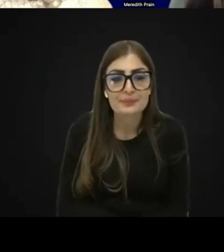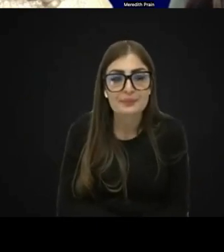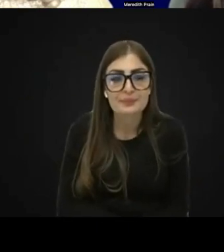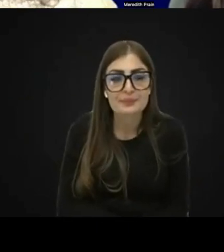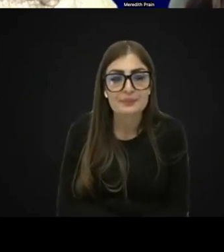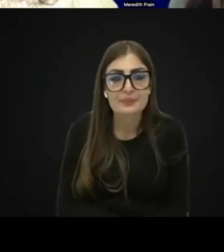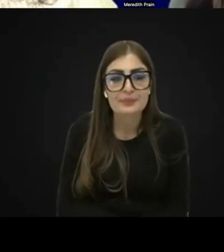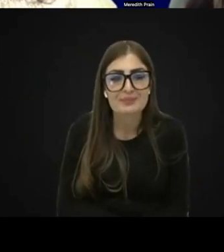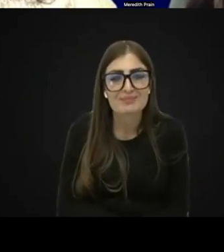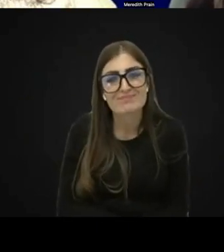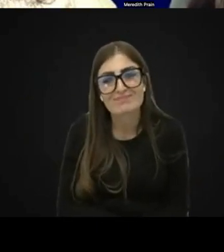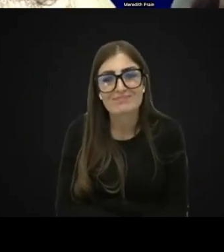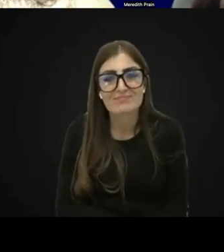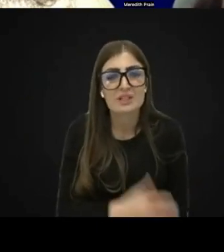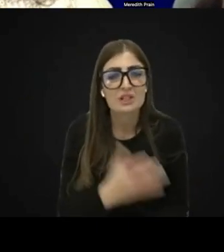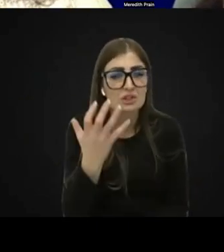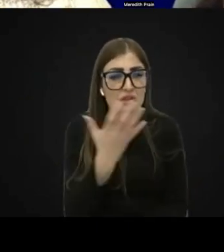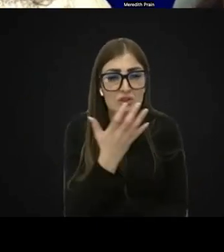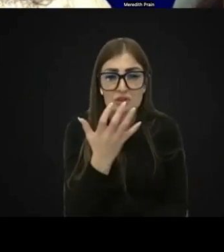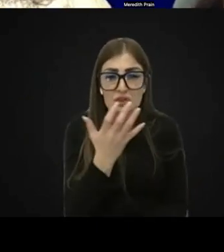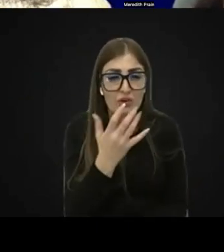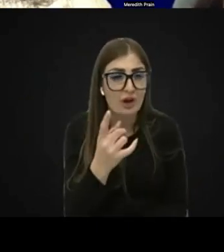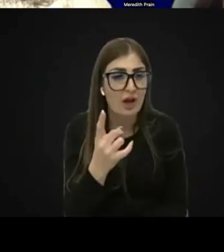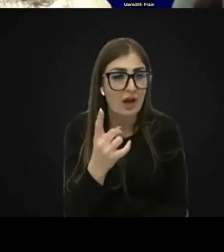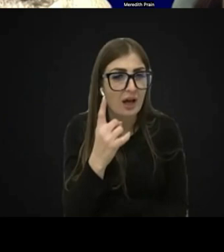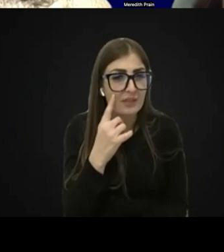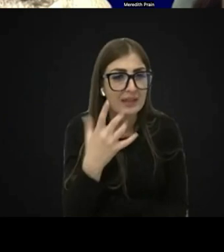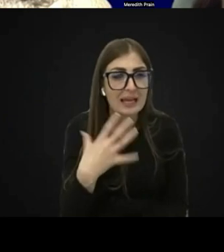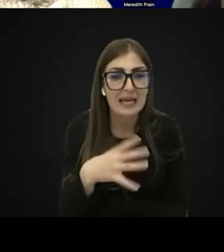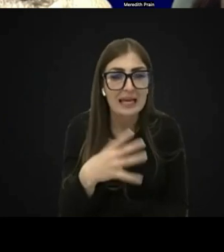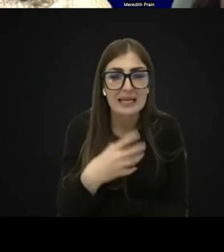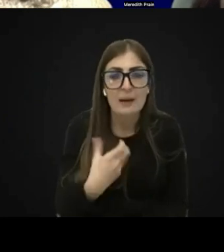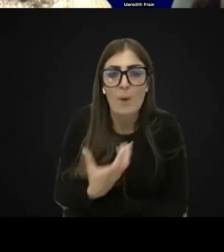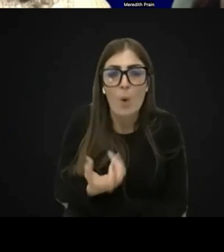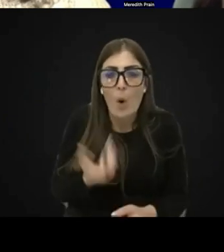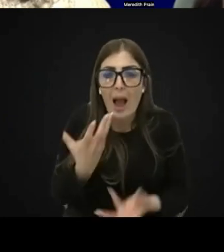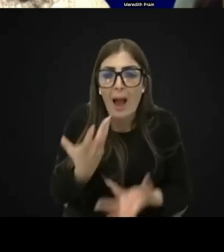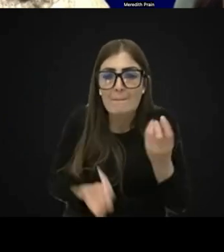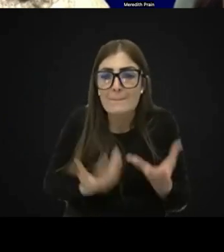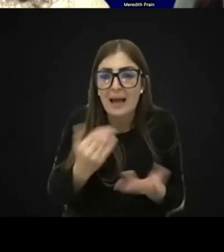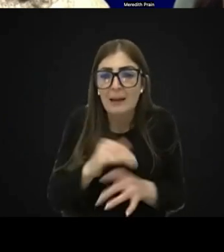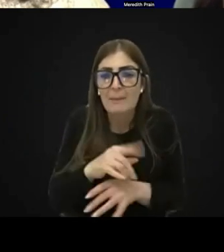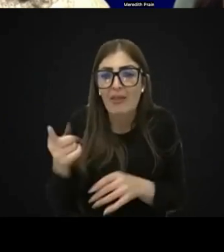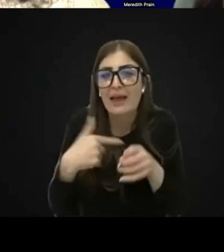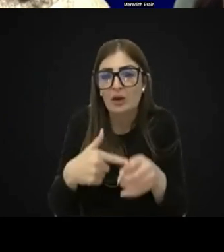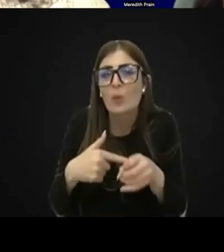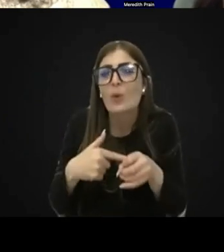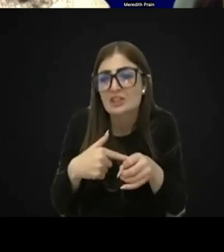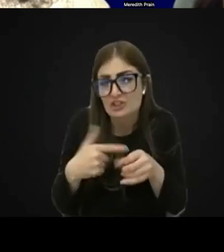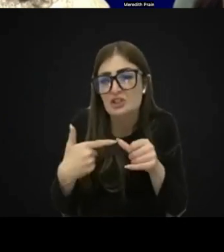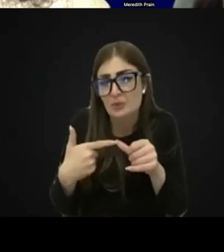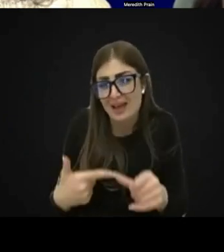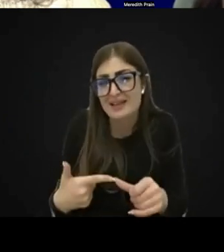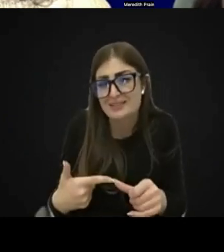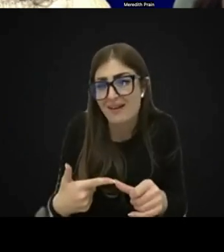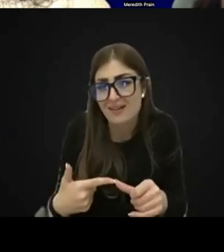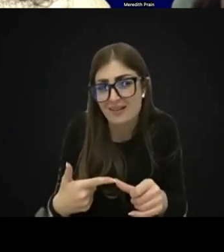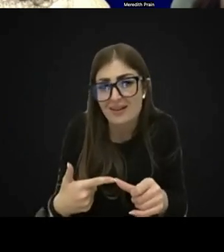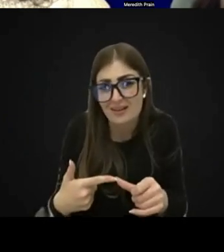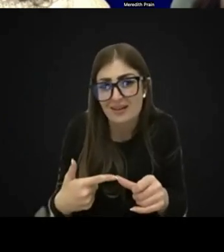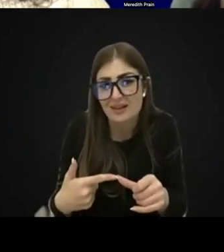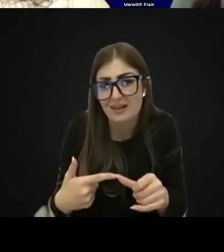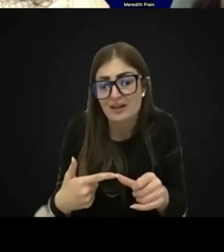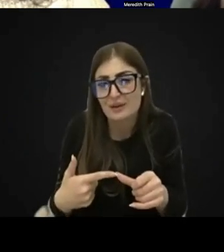Sorry, Julia, I think I need more information about that question to answer that question. I'm just,